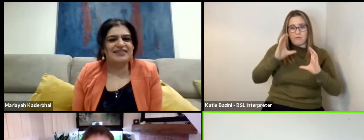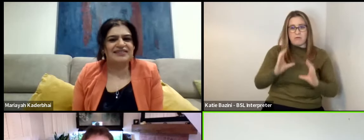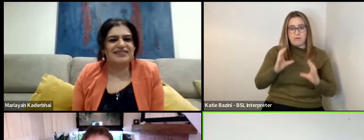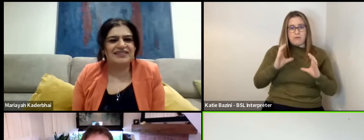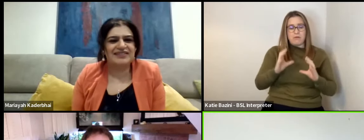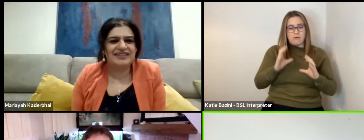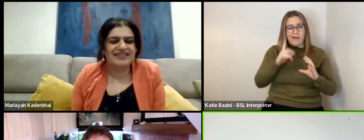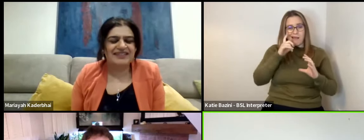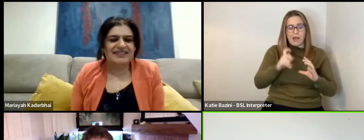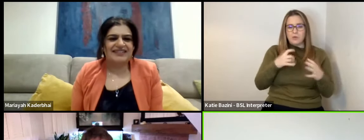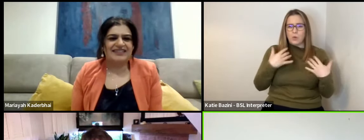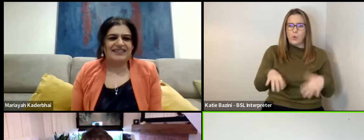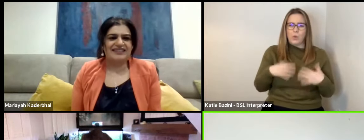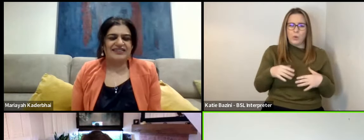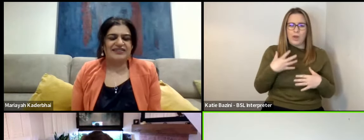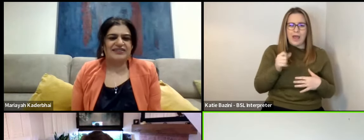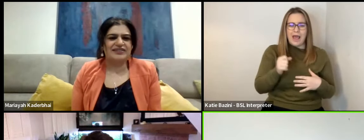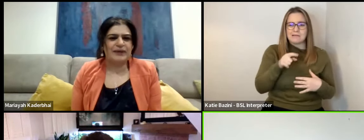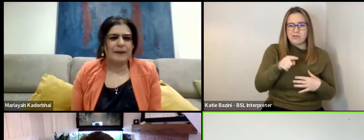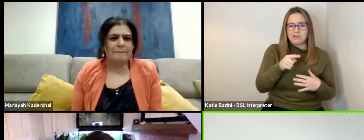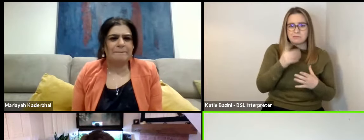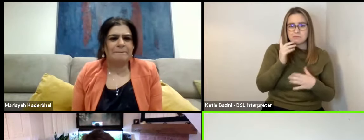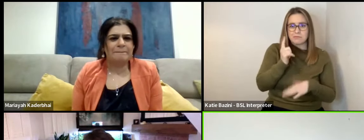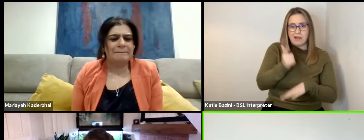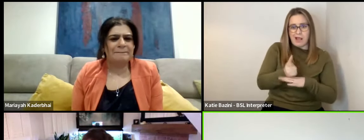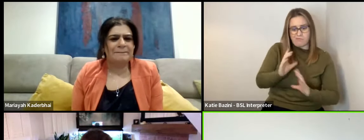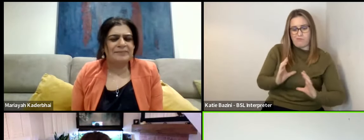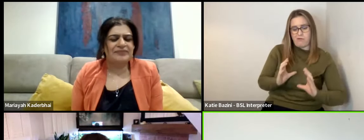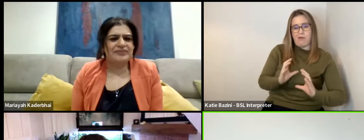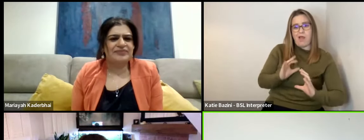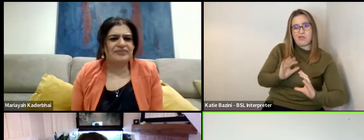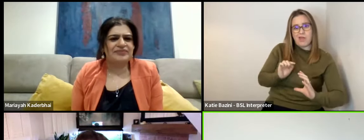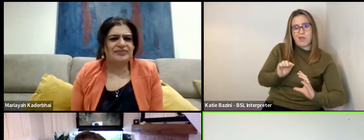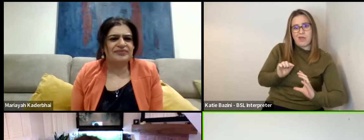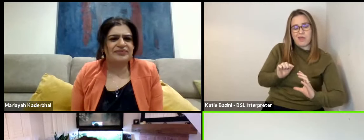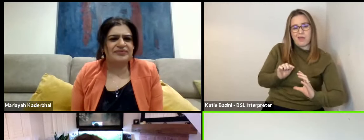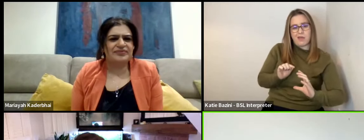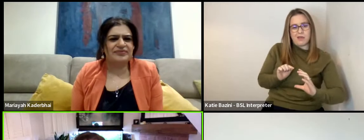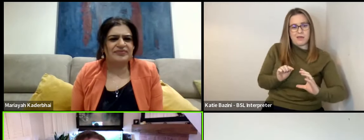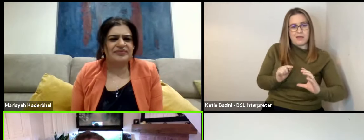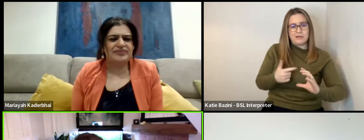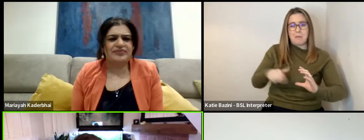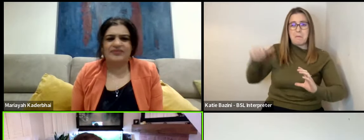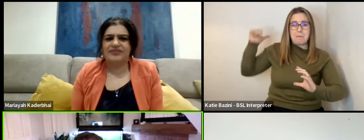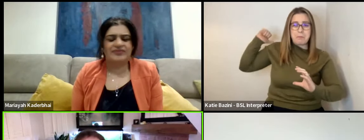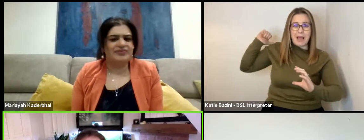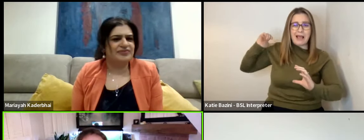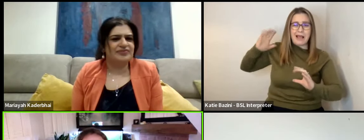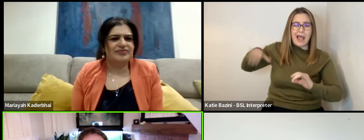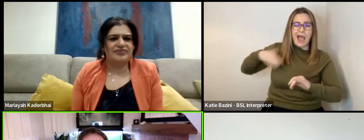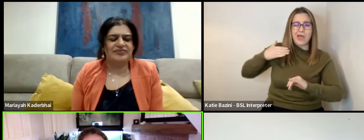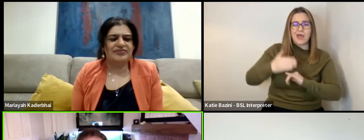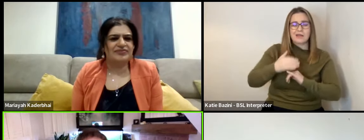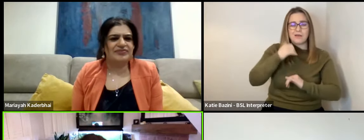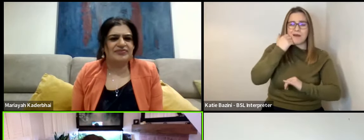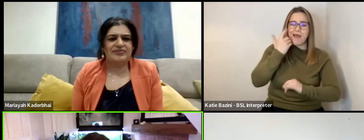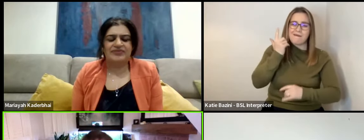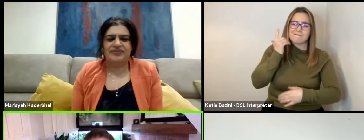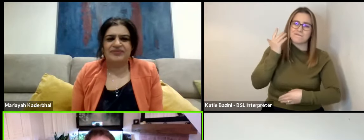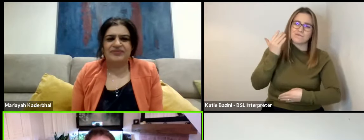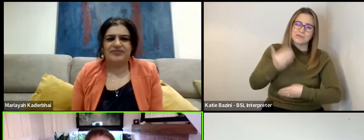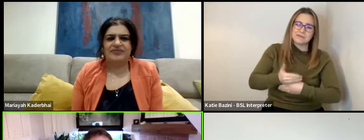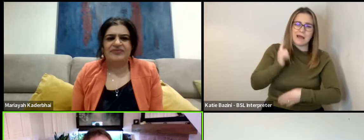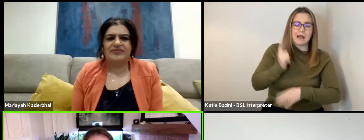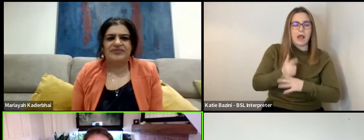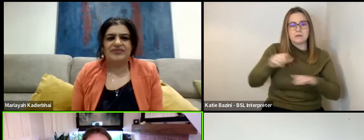And he's got this little camera attached to him and he's back at the end of every take we had a